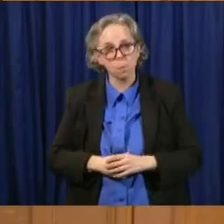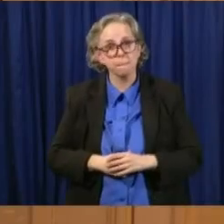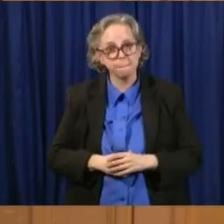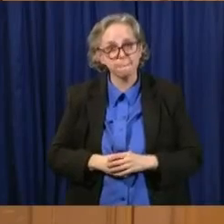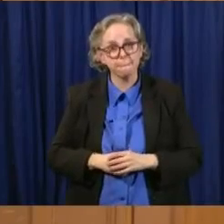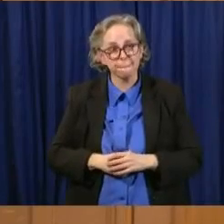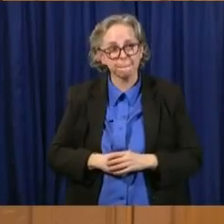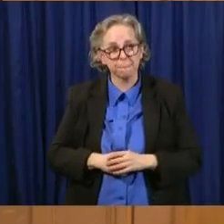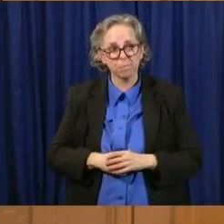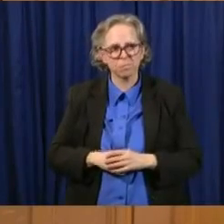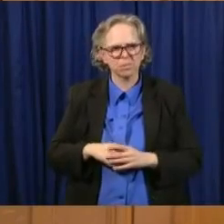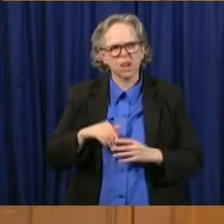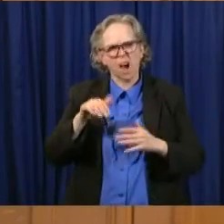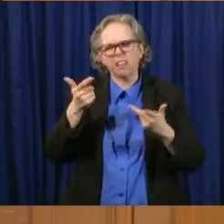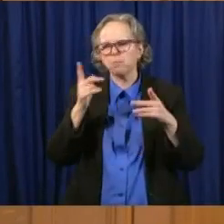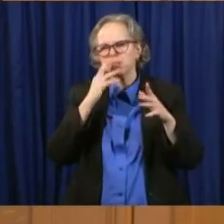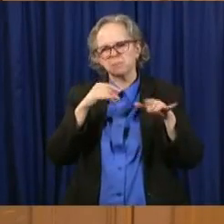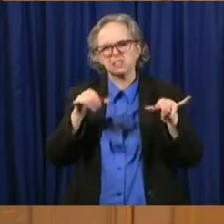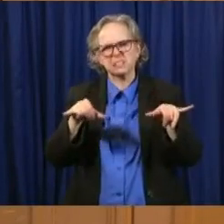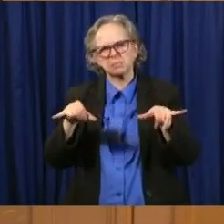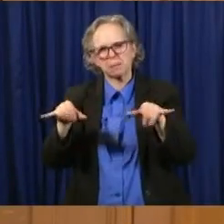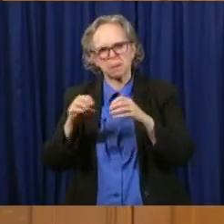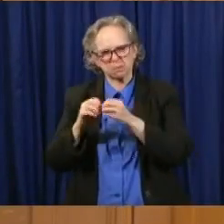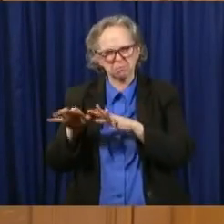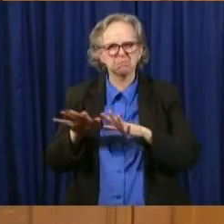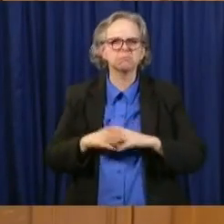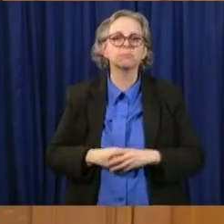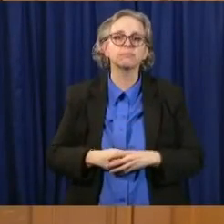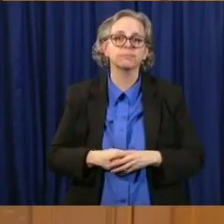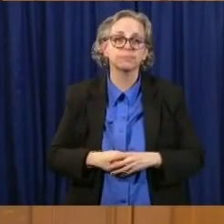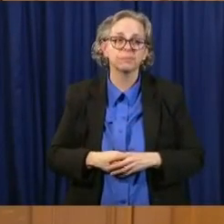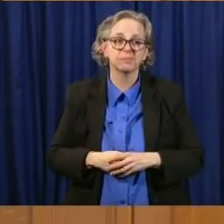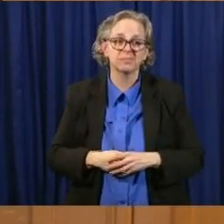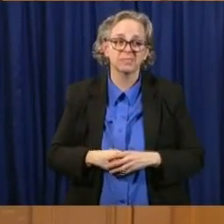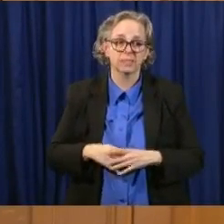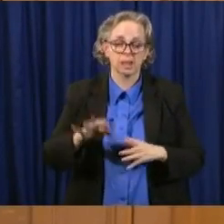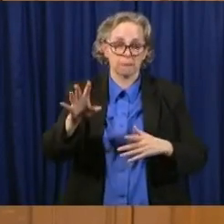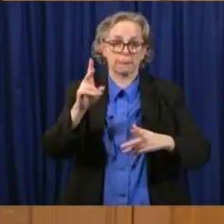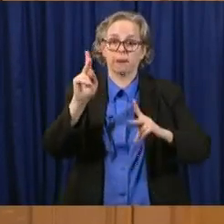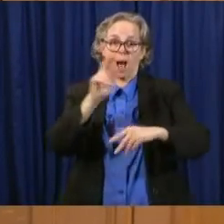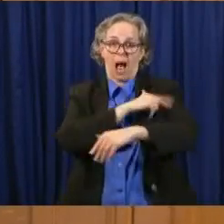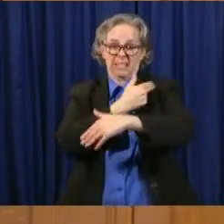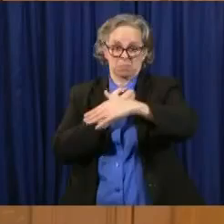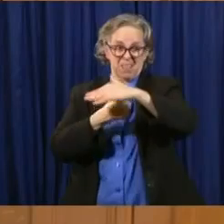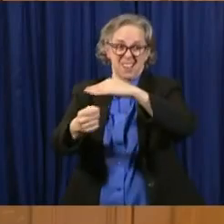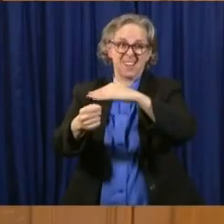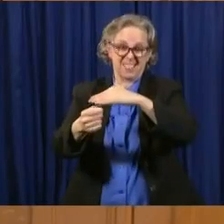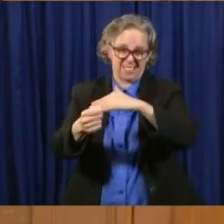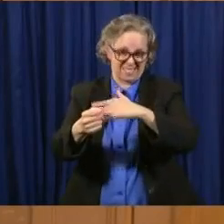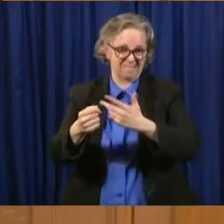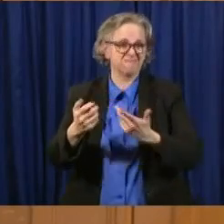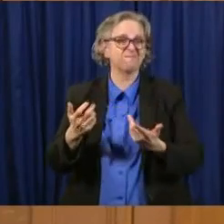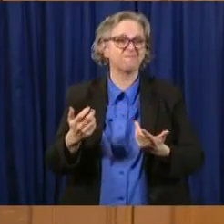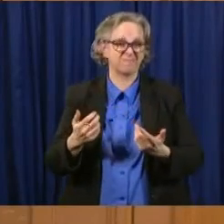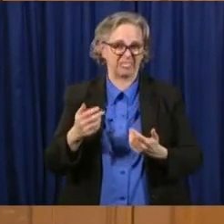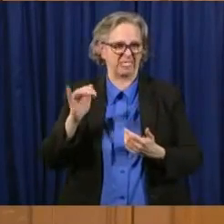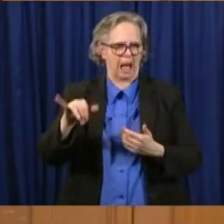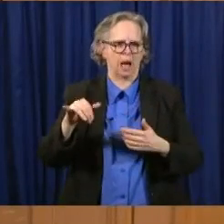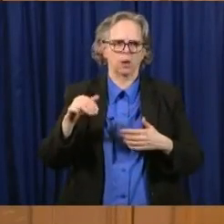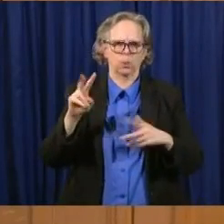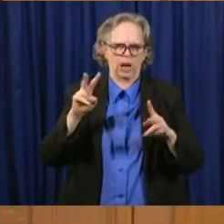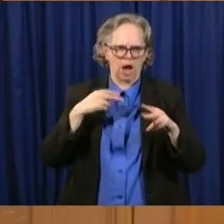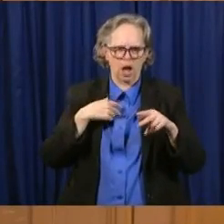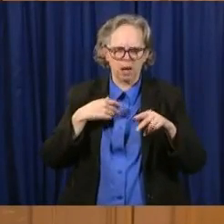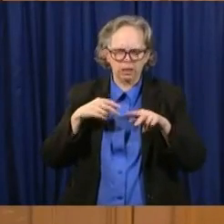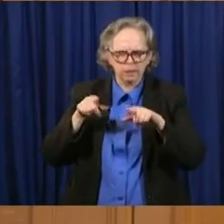else is pretty much sticking the same. We're still seeing hospitalizations because we're targeting our testing to highest risk